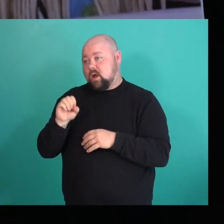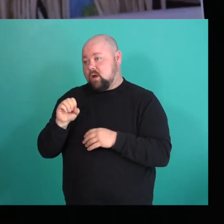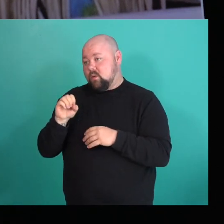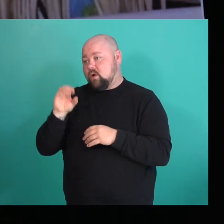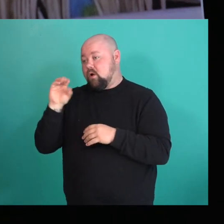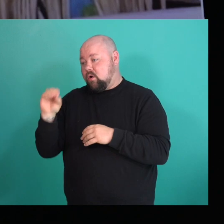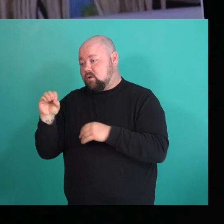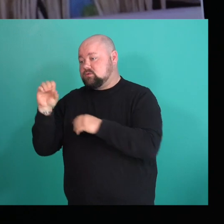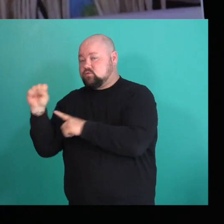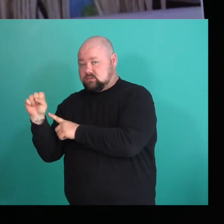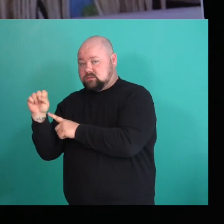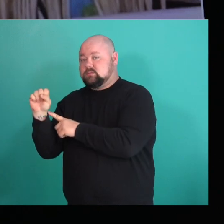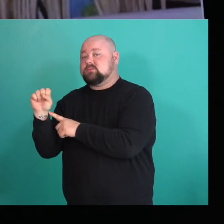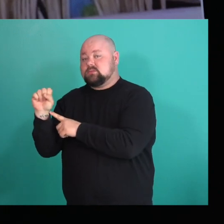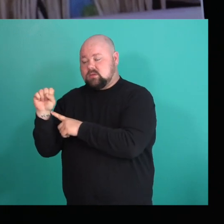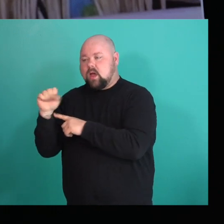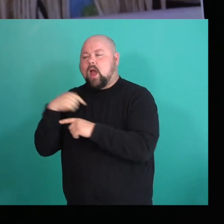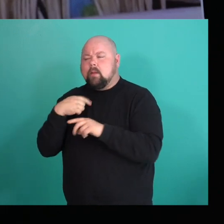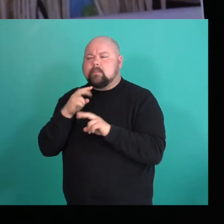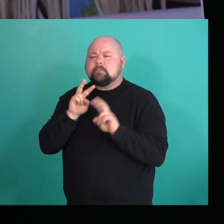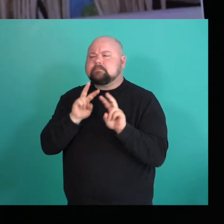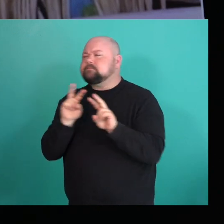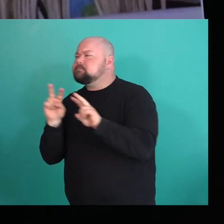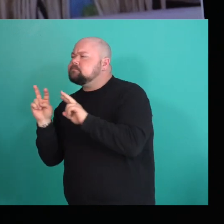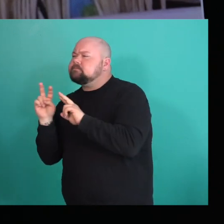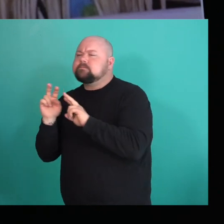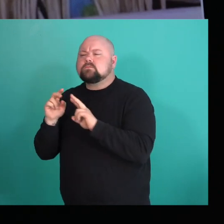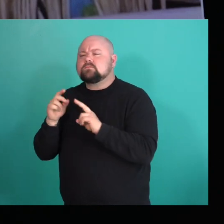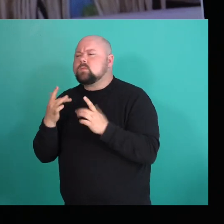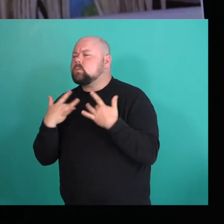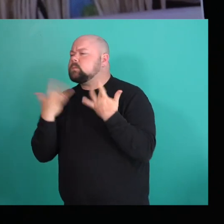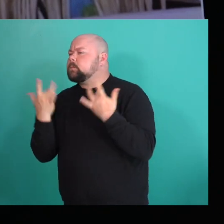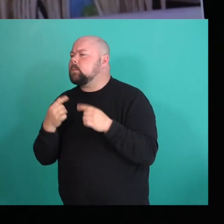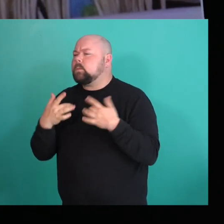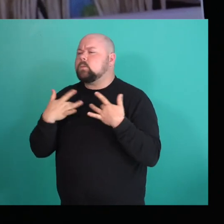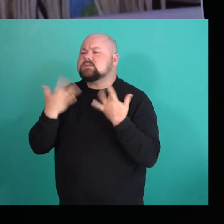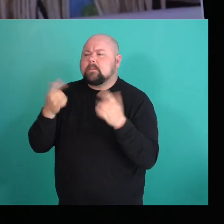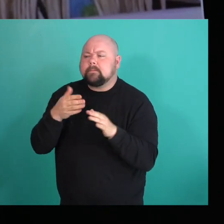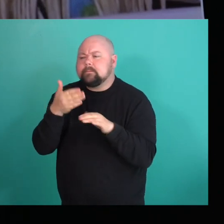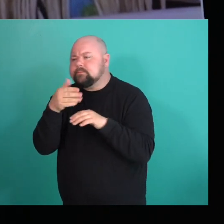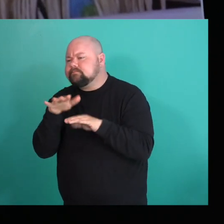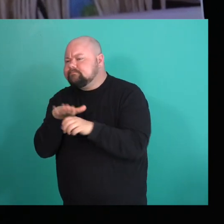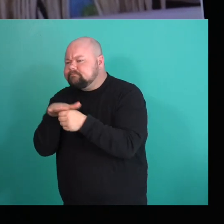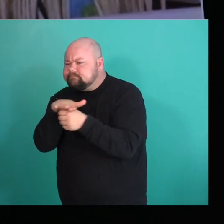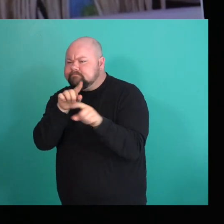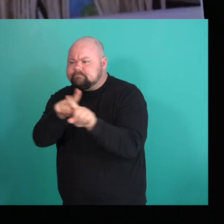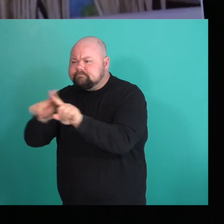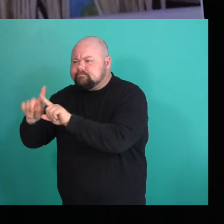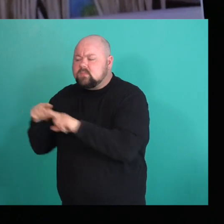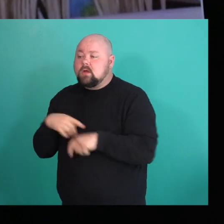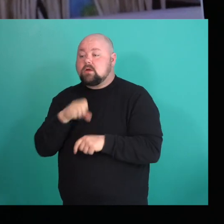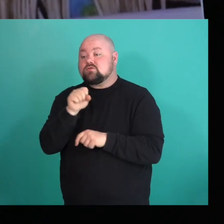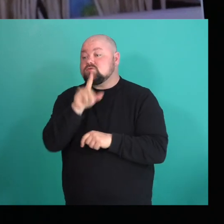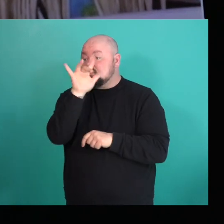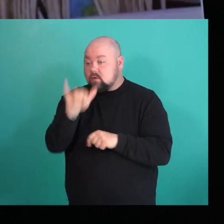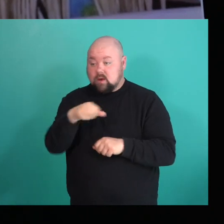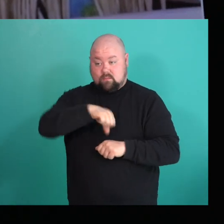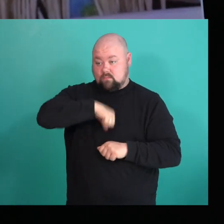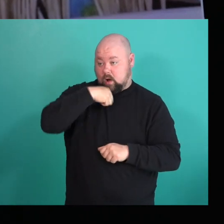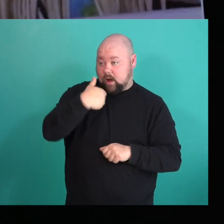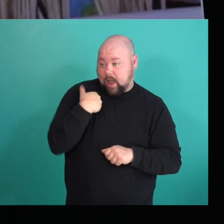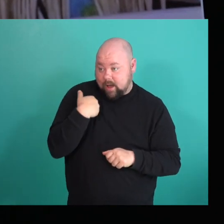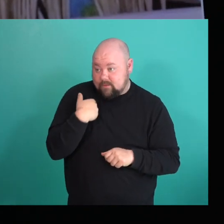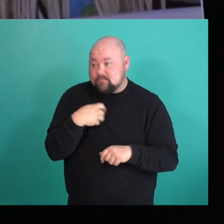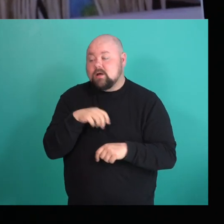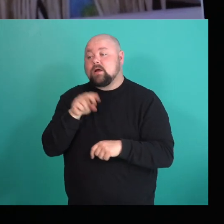attention to what services are available for youth in different cities. And like, you know, like Surrey has its own pride. New West has a pride. Like there's Fraser